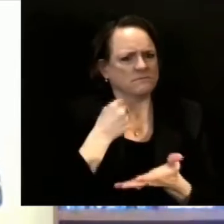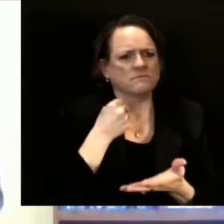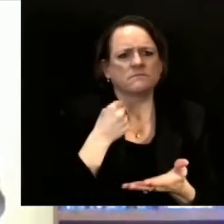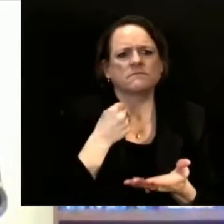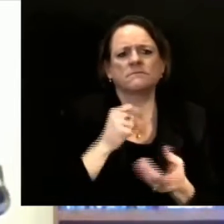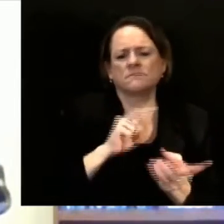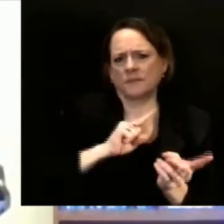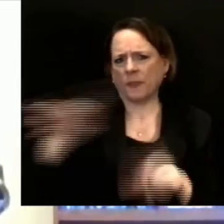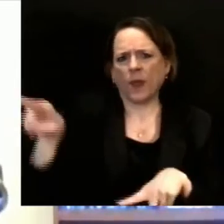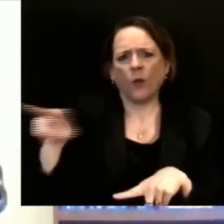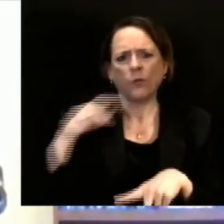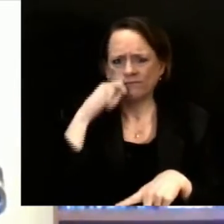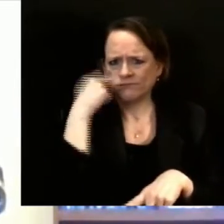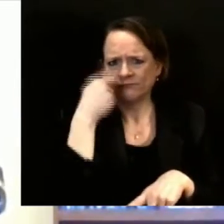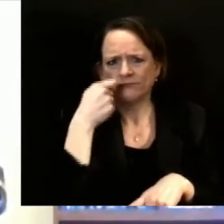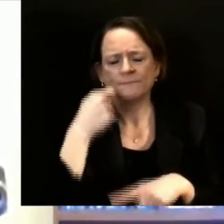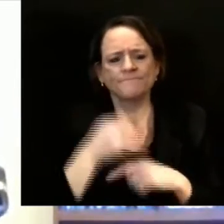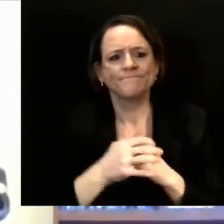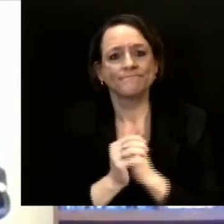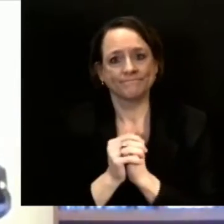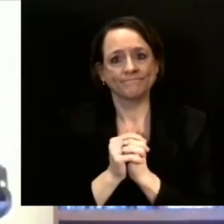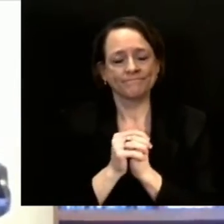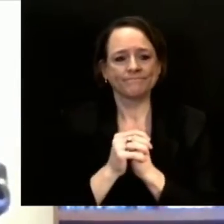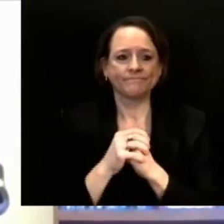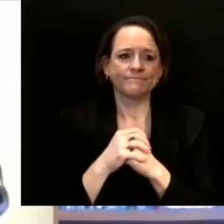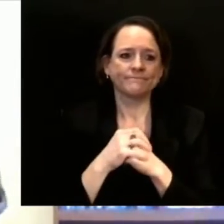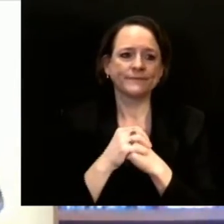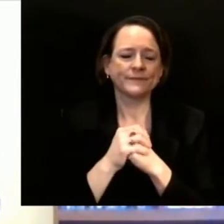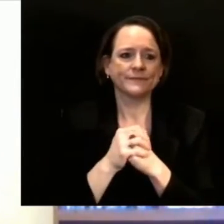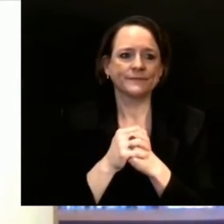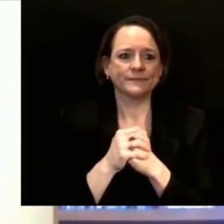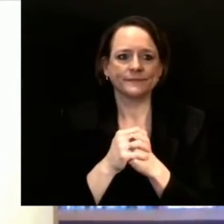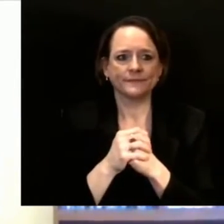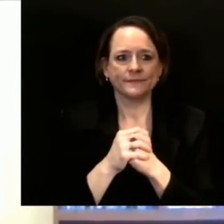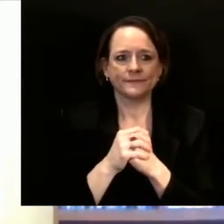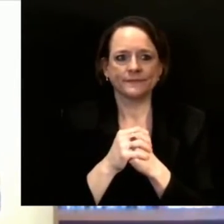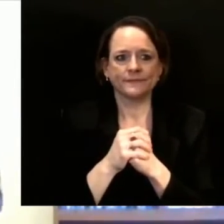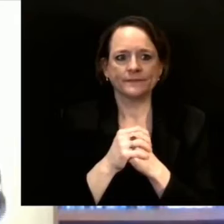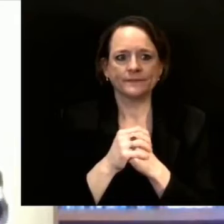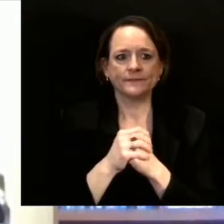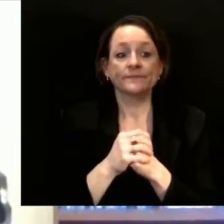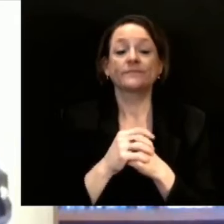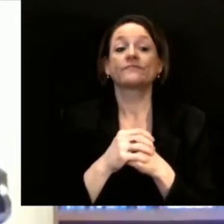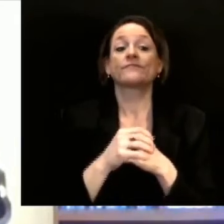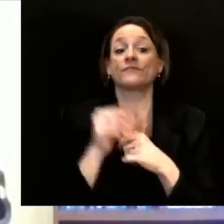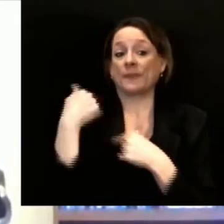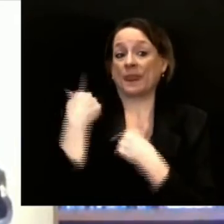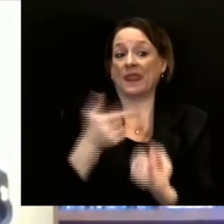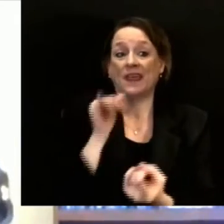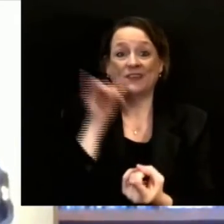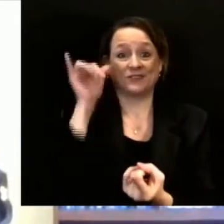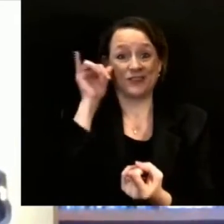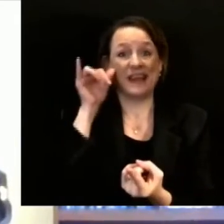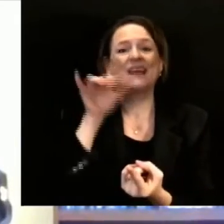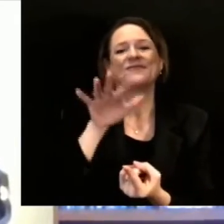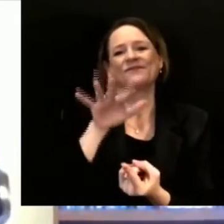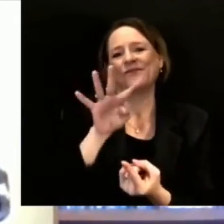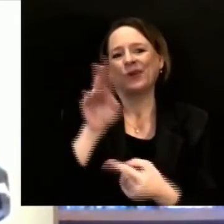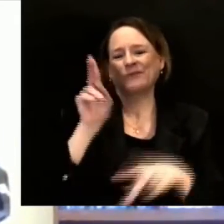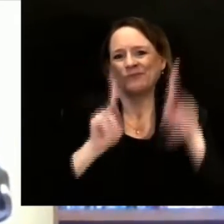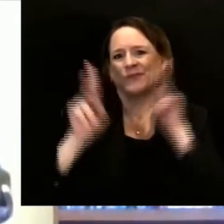Today we are also reporting 54 more Wisconsinites who have died from COVID-19,